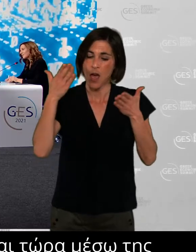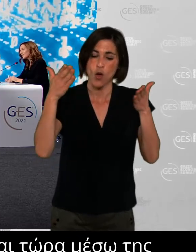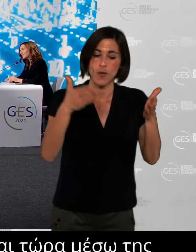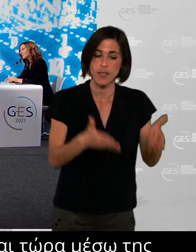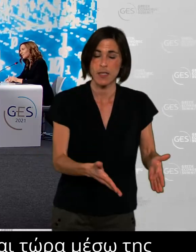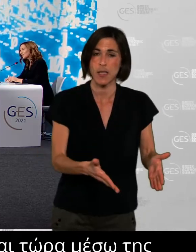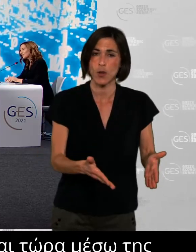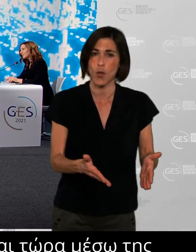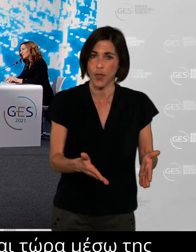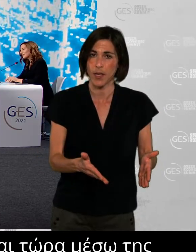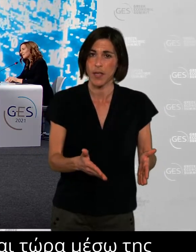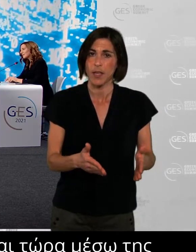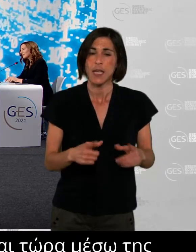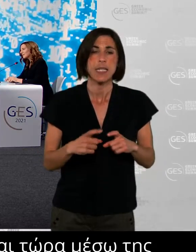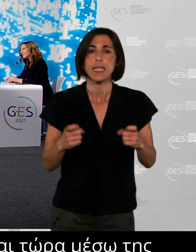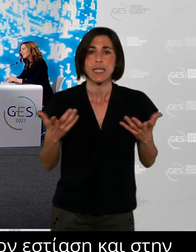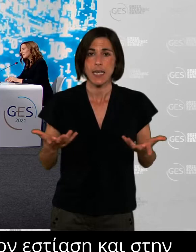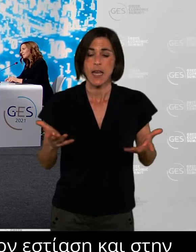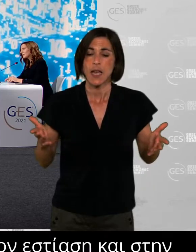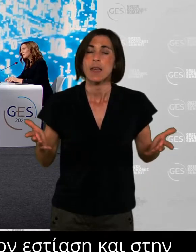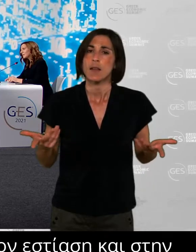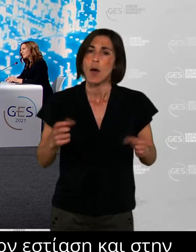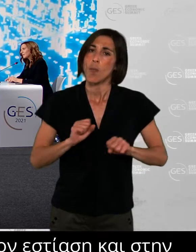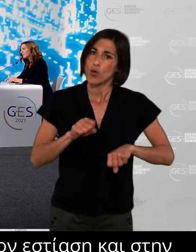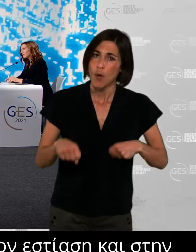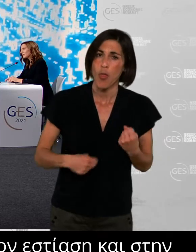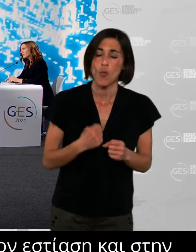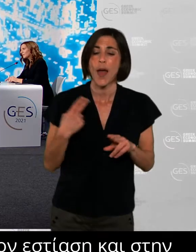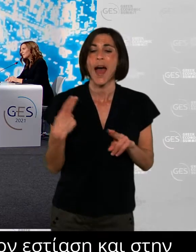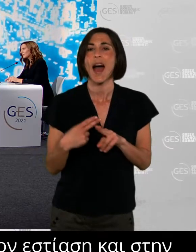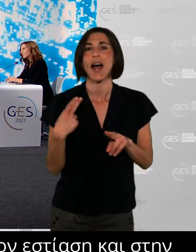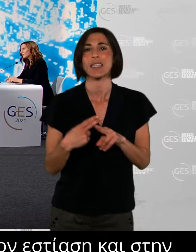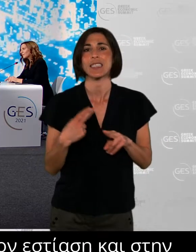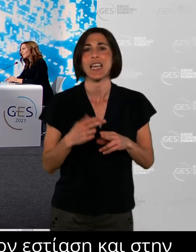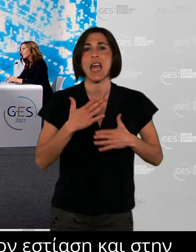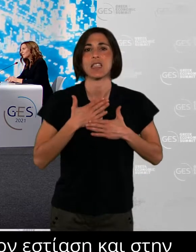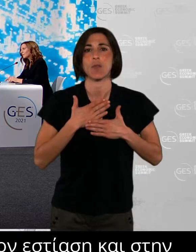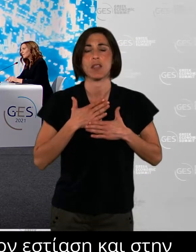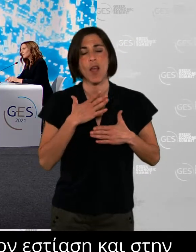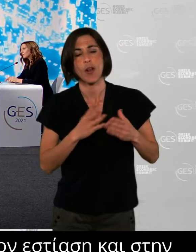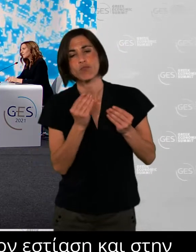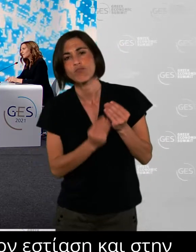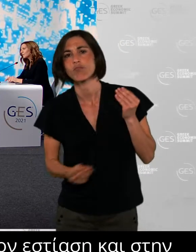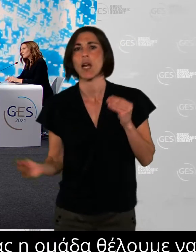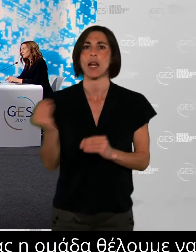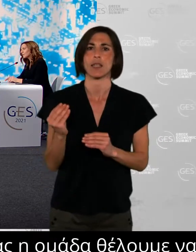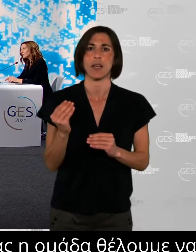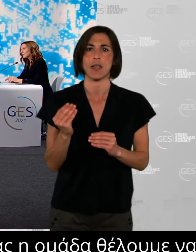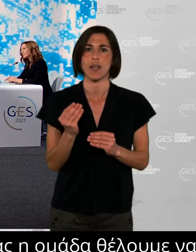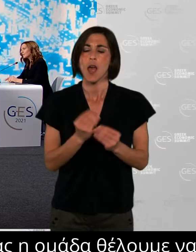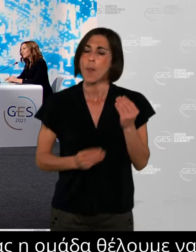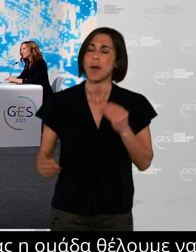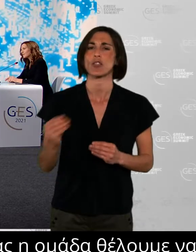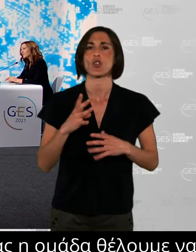We said that we want to become human actually. We want to be a growth catalyst. We want to be efficient. We want to be